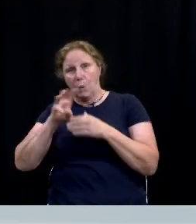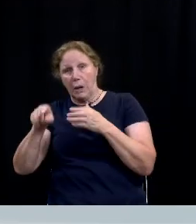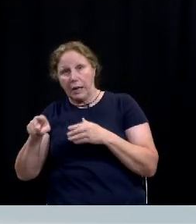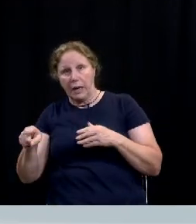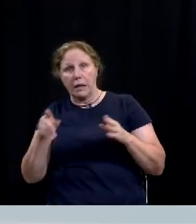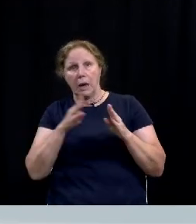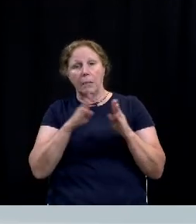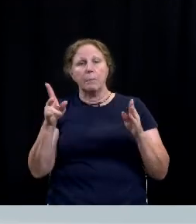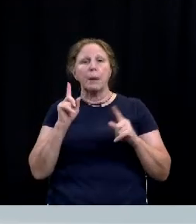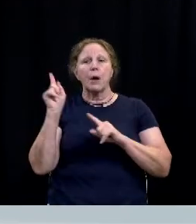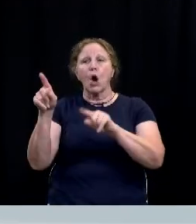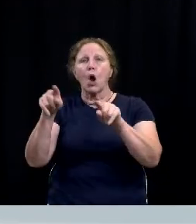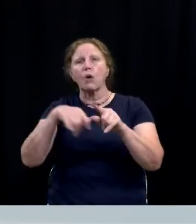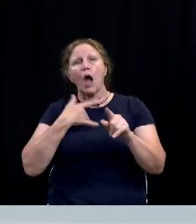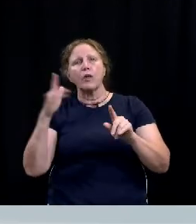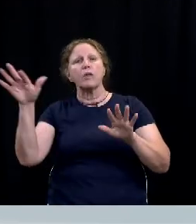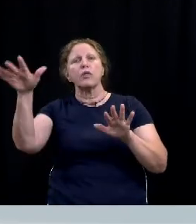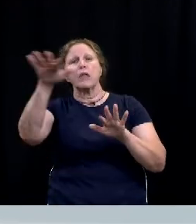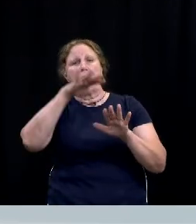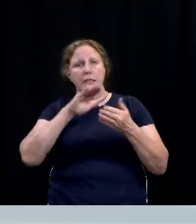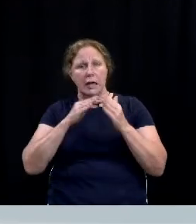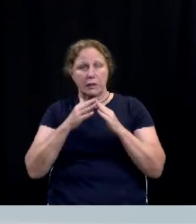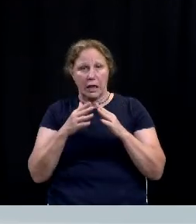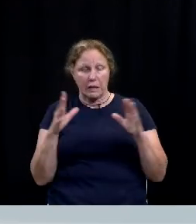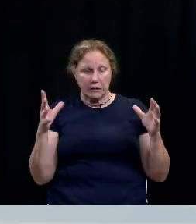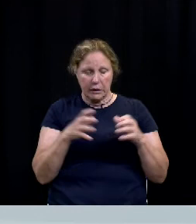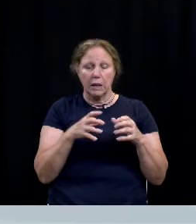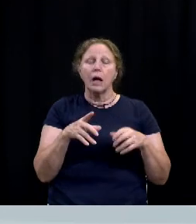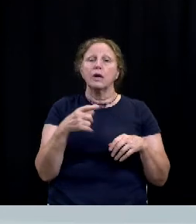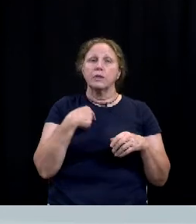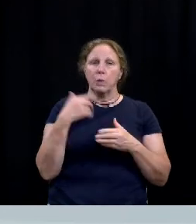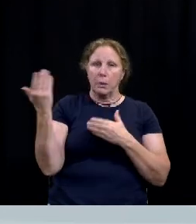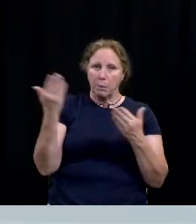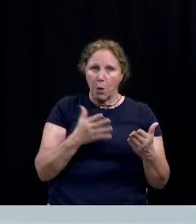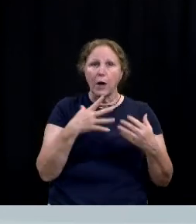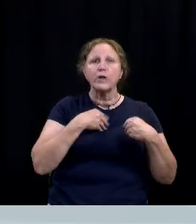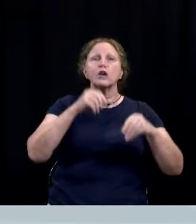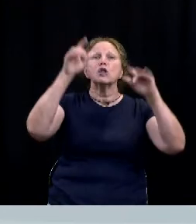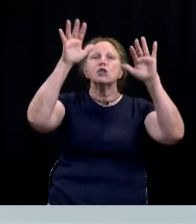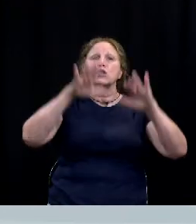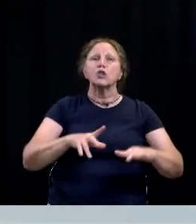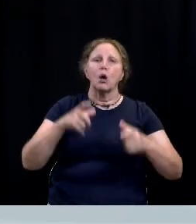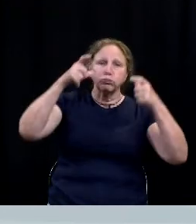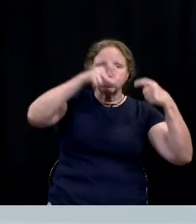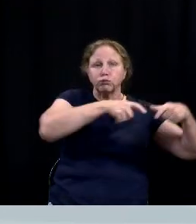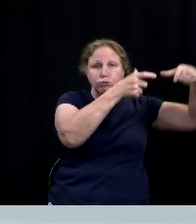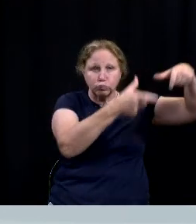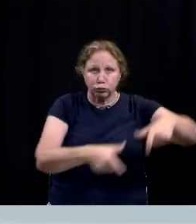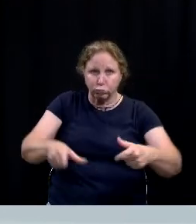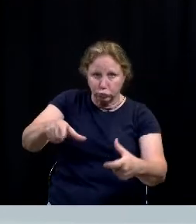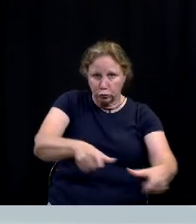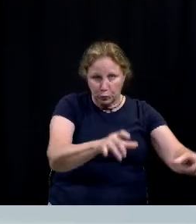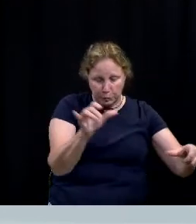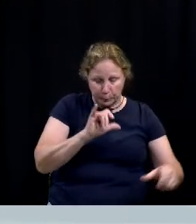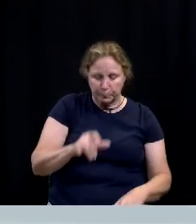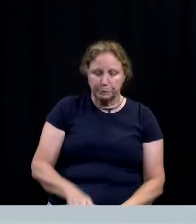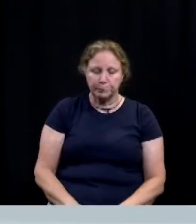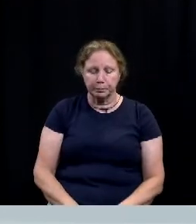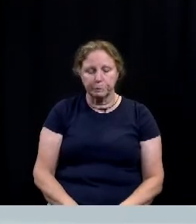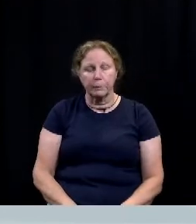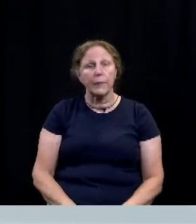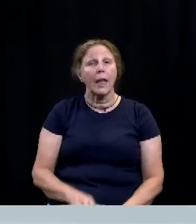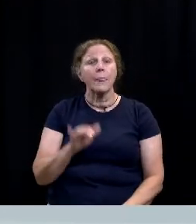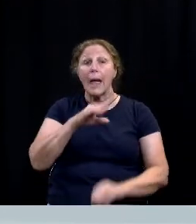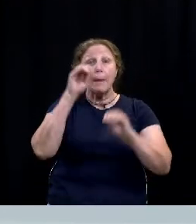so people would go to the other attractions in downtown and that's when we brought in the snow tube hill as well so how do we create this